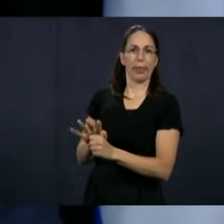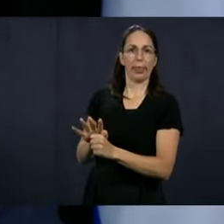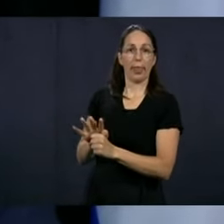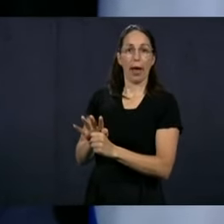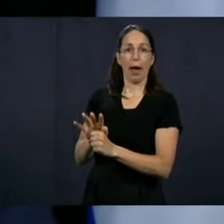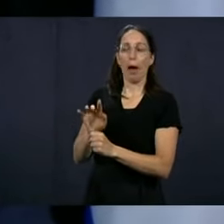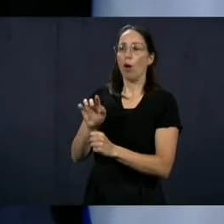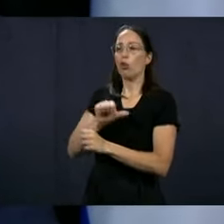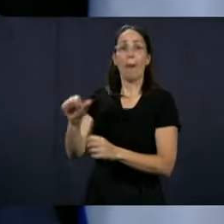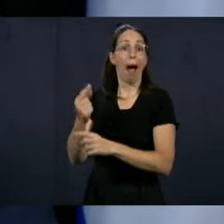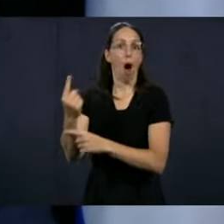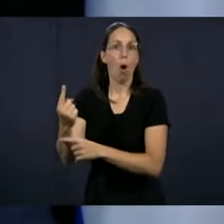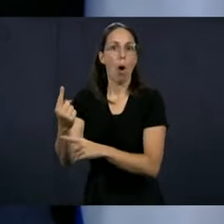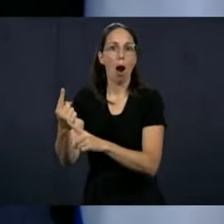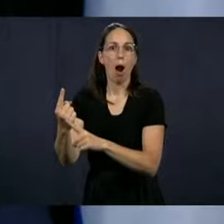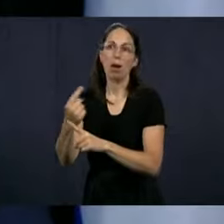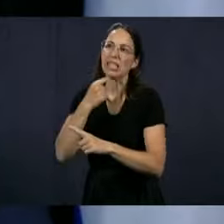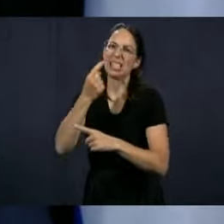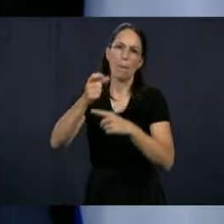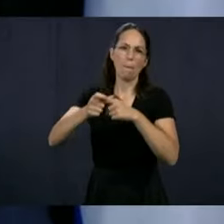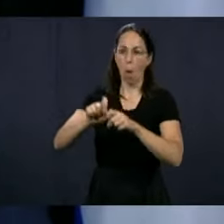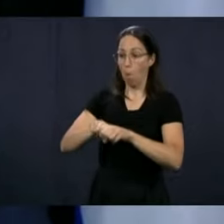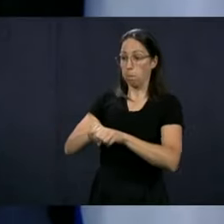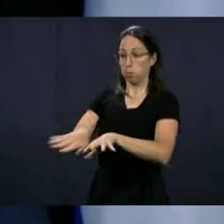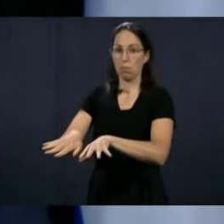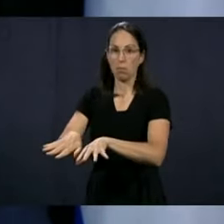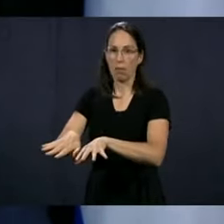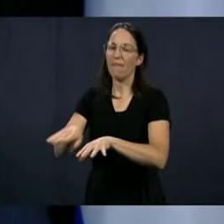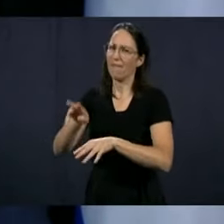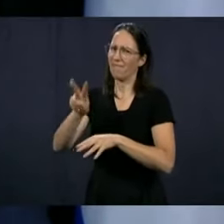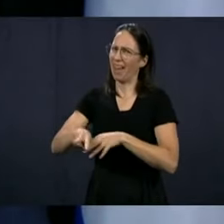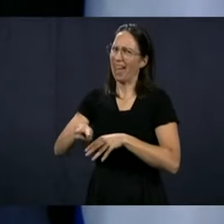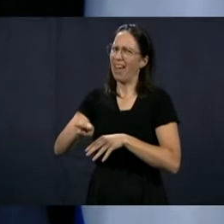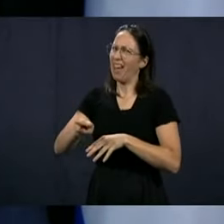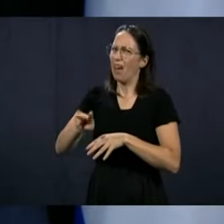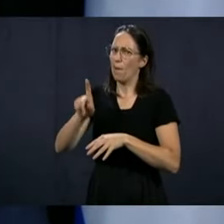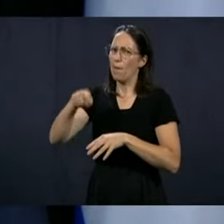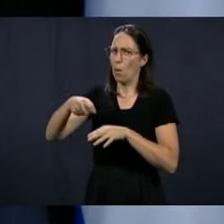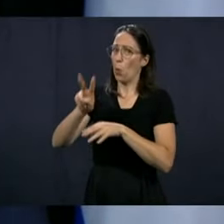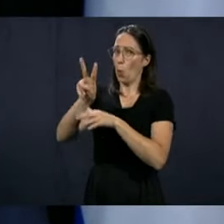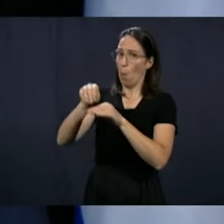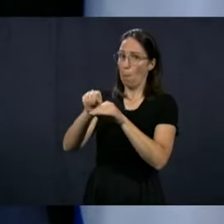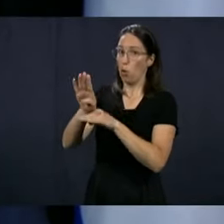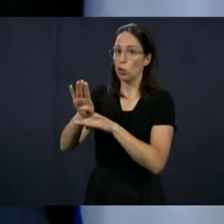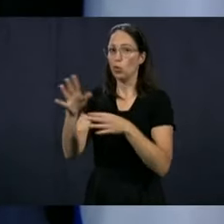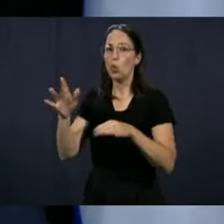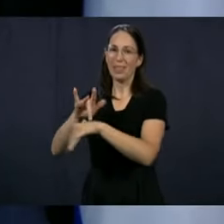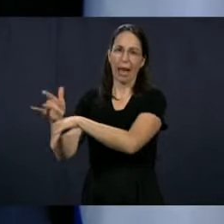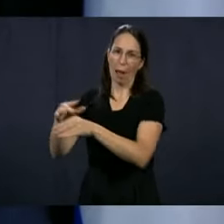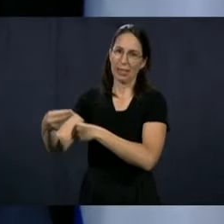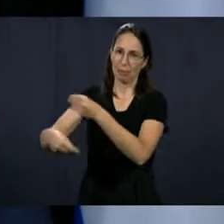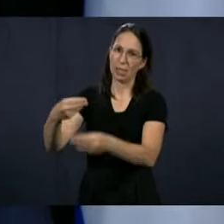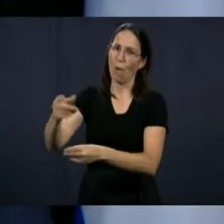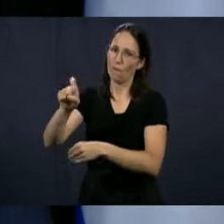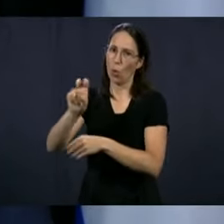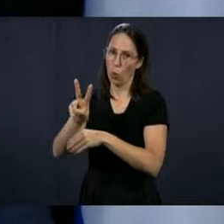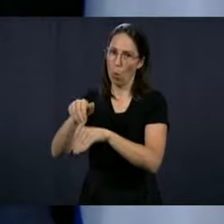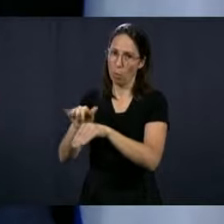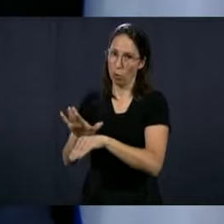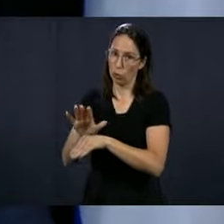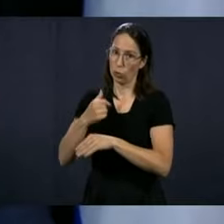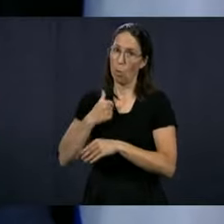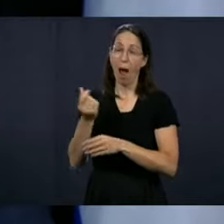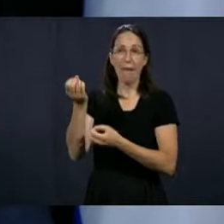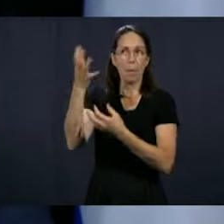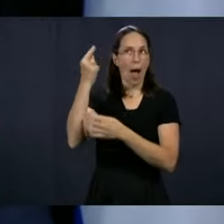define that as one case where usually you need two or you need transmission as such. So the information